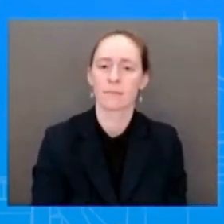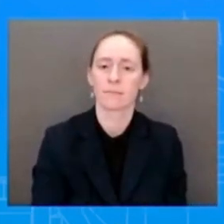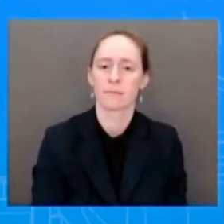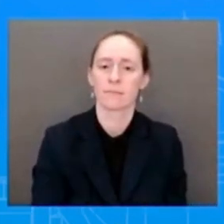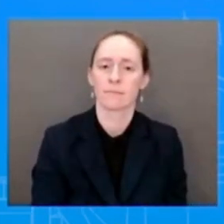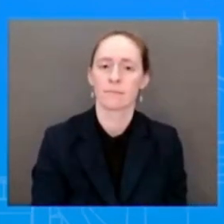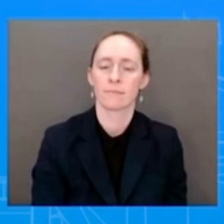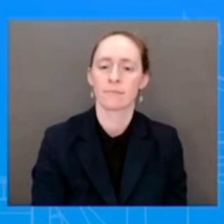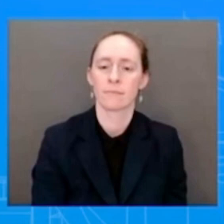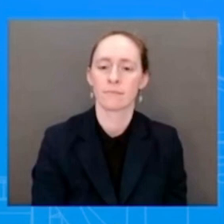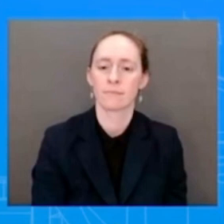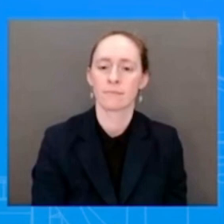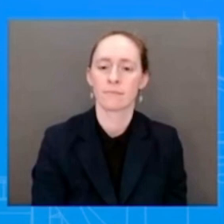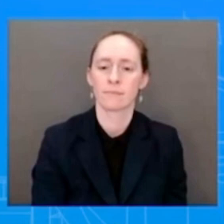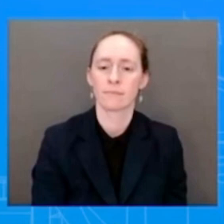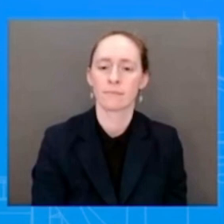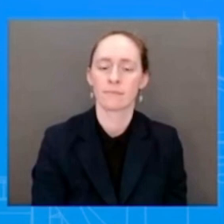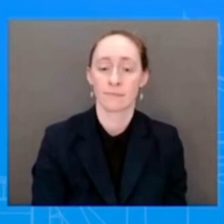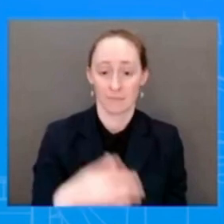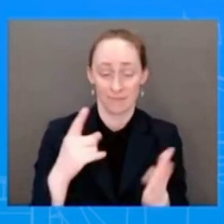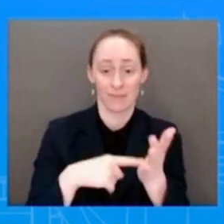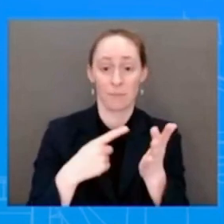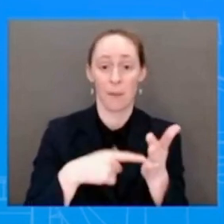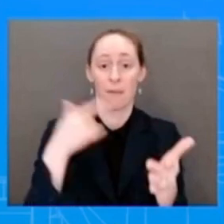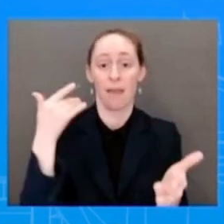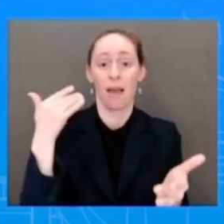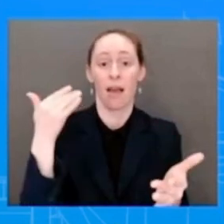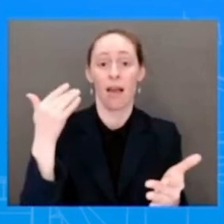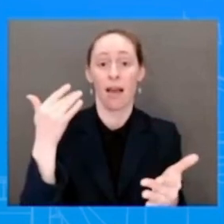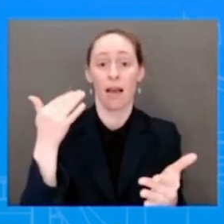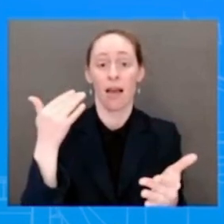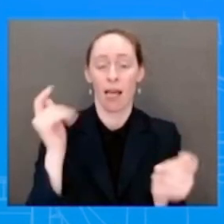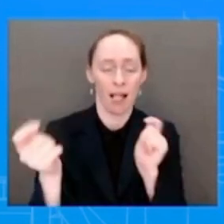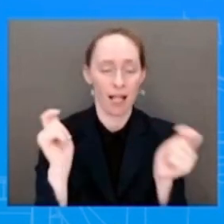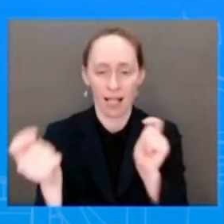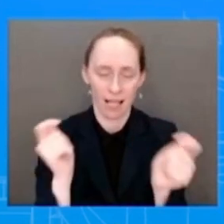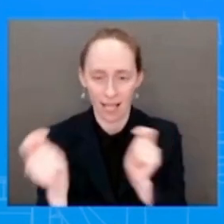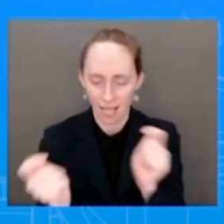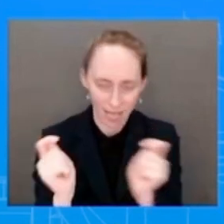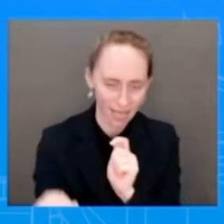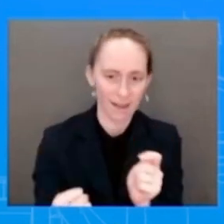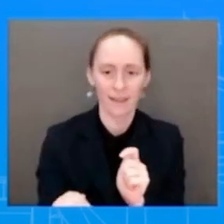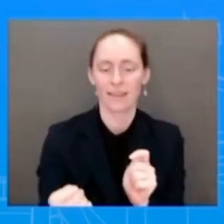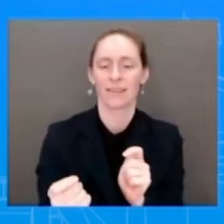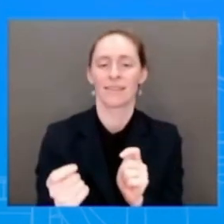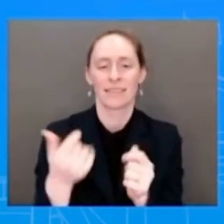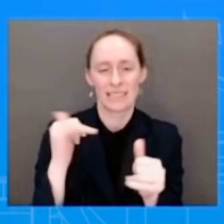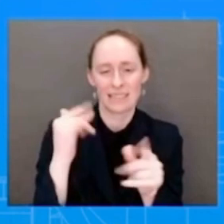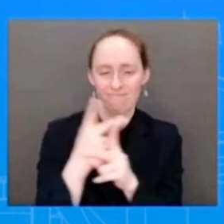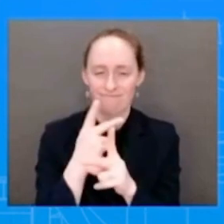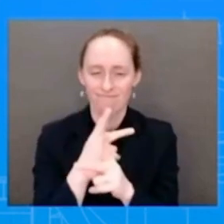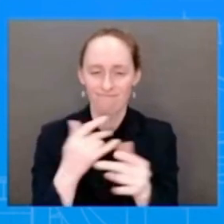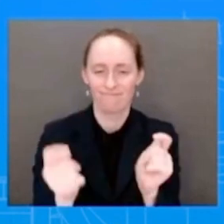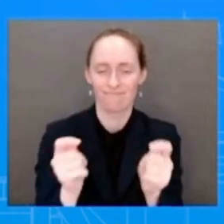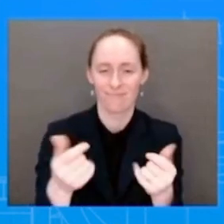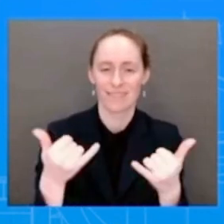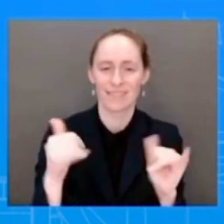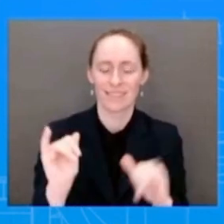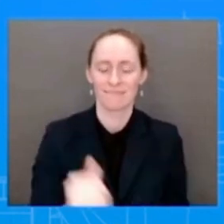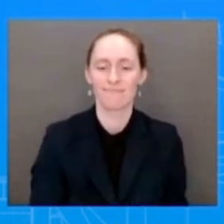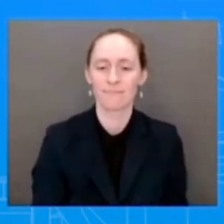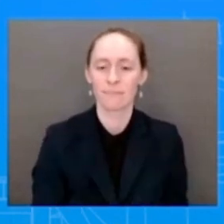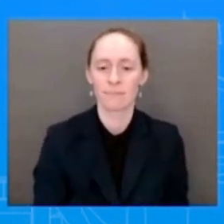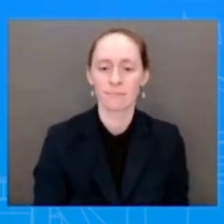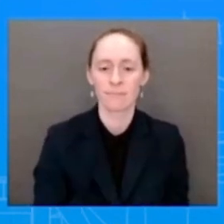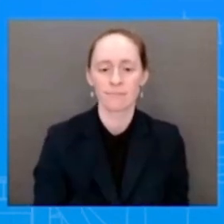delivered, as you can imagine. But you can expect the President to hit on many of the issues that you hear him speak about every day, the significant